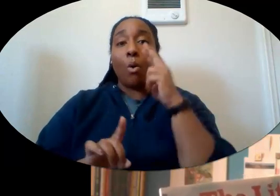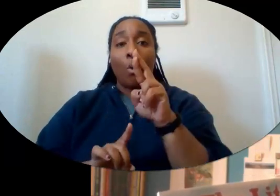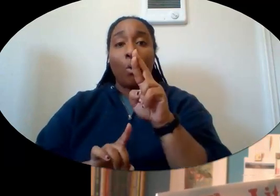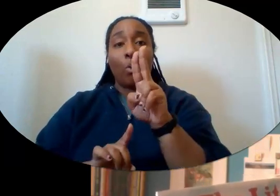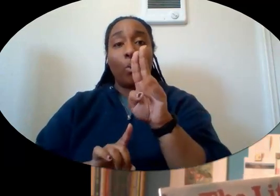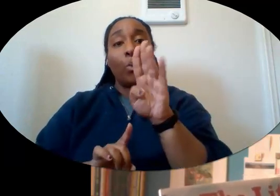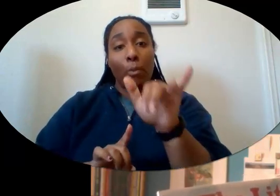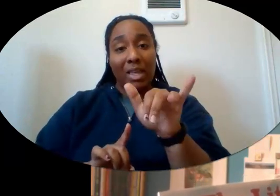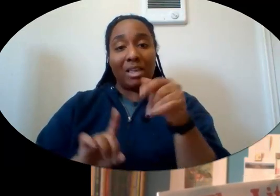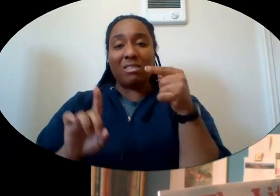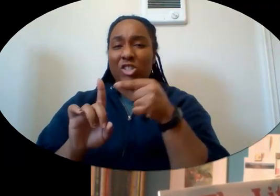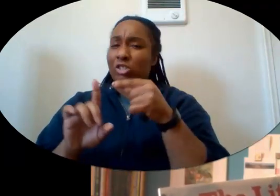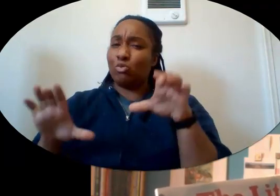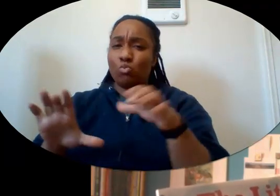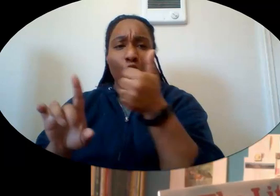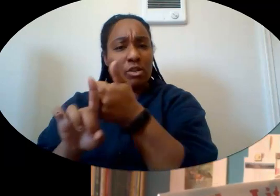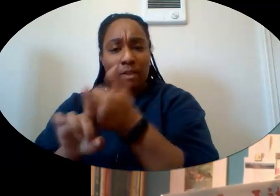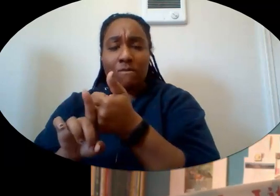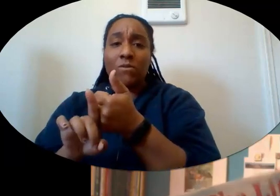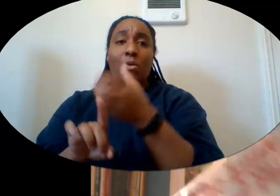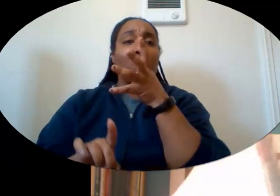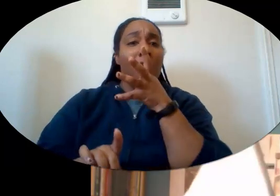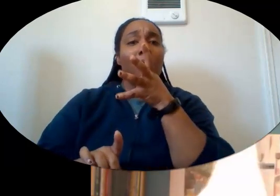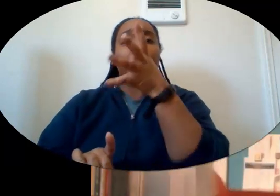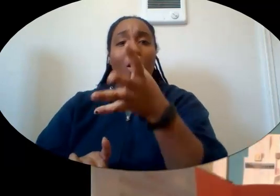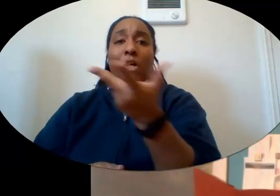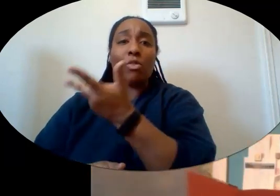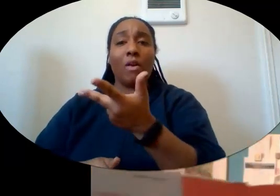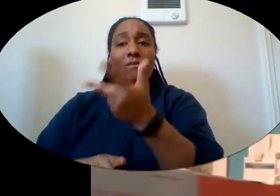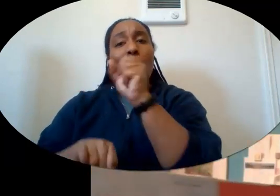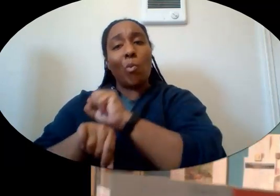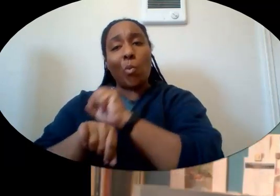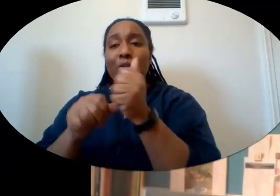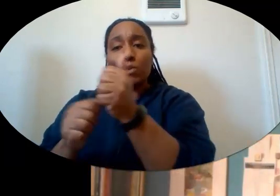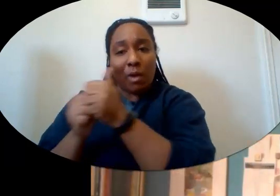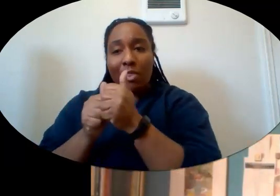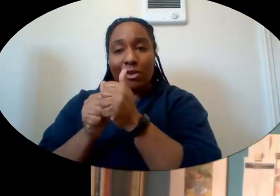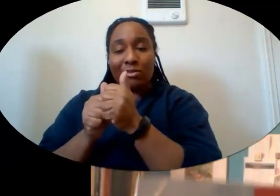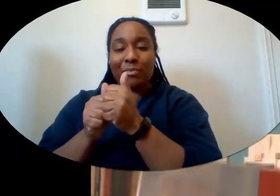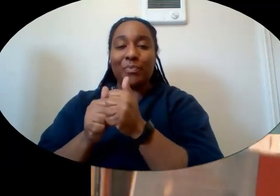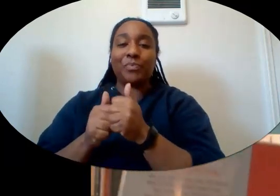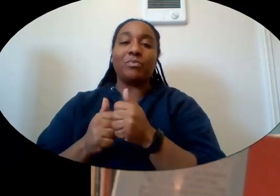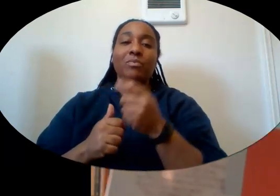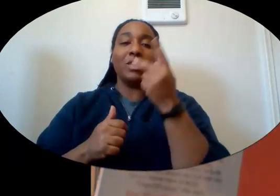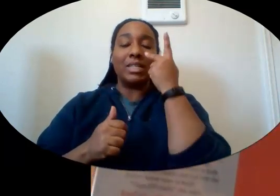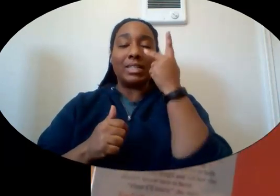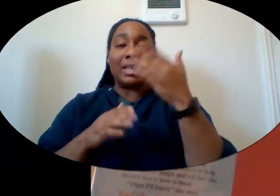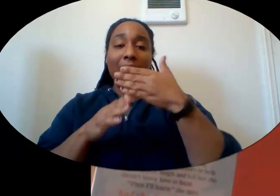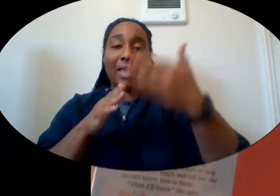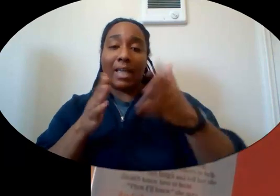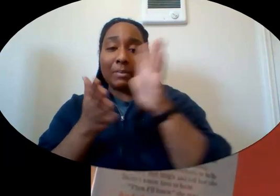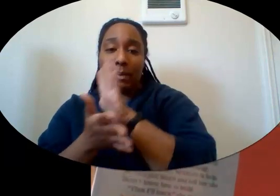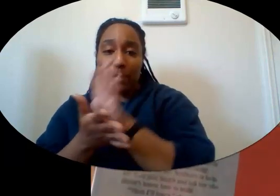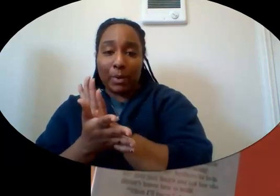meet also her mom and her grandma as they all work together. Open the book up. We see the end papers.